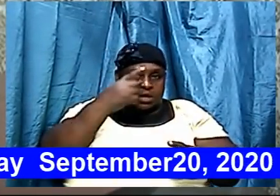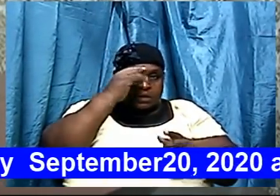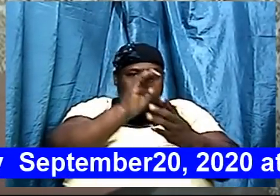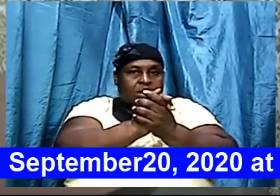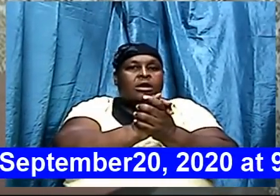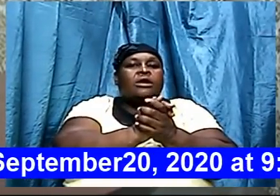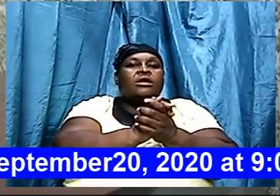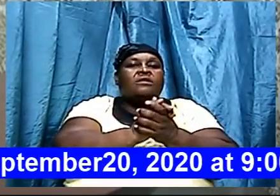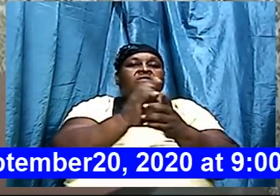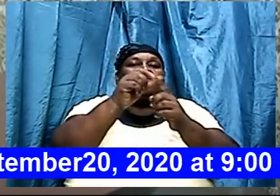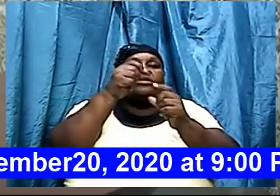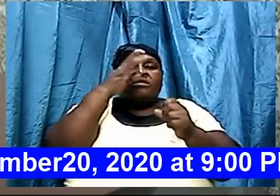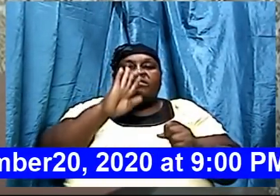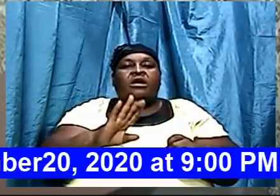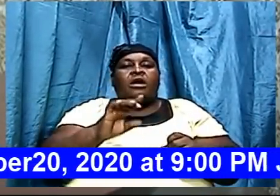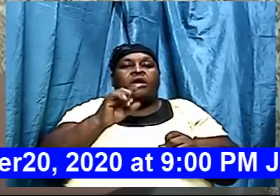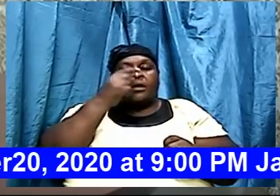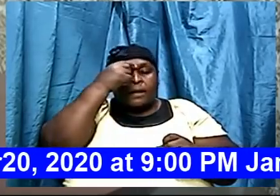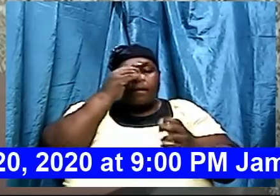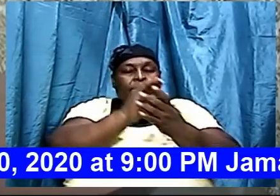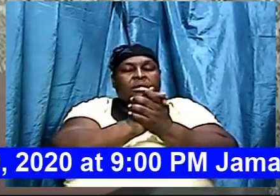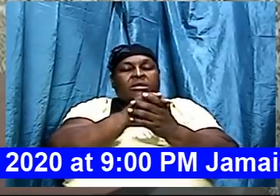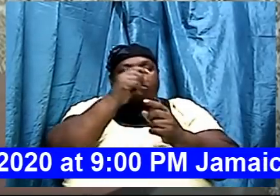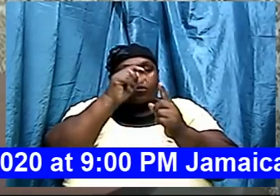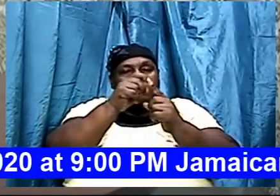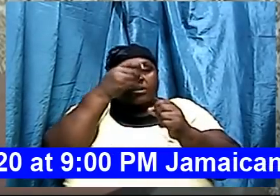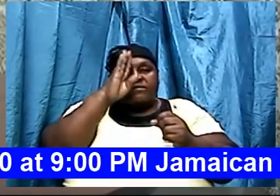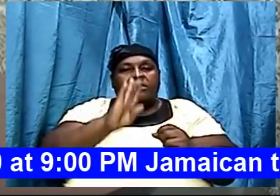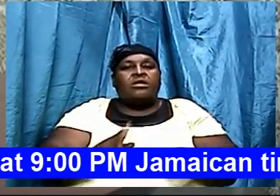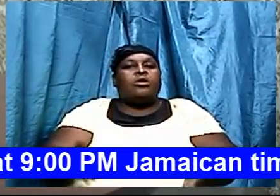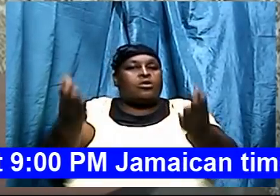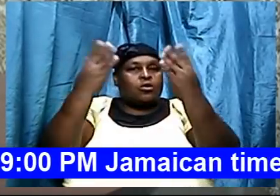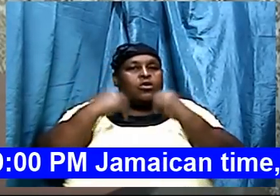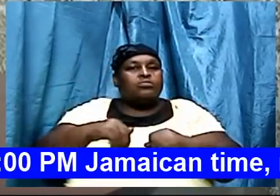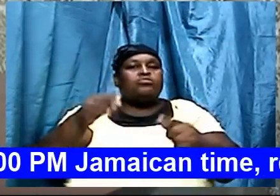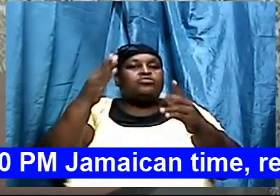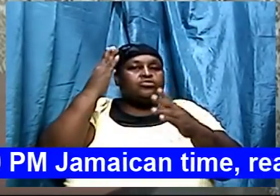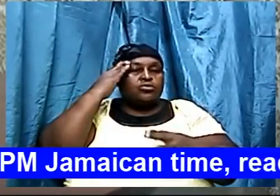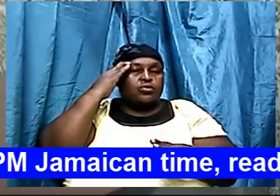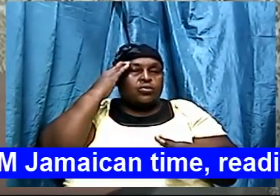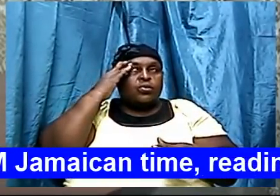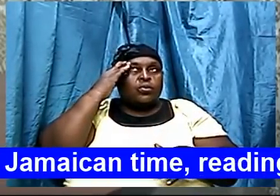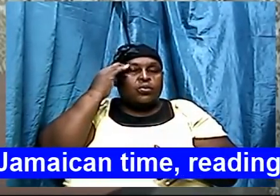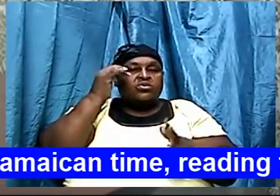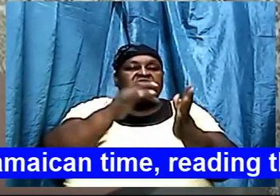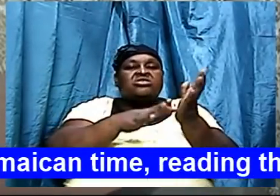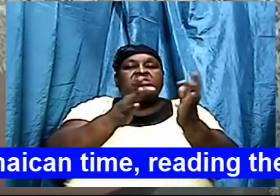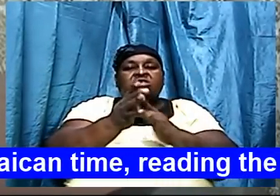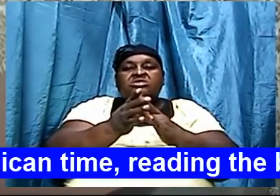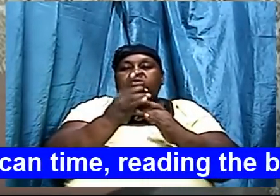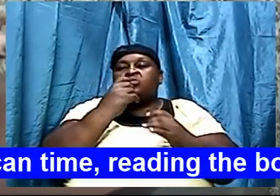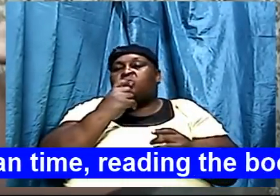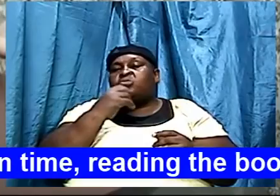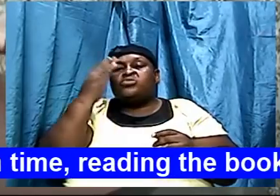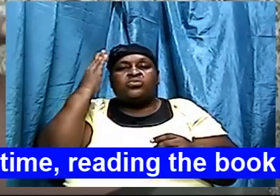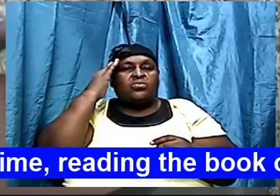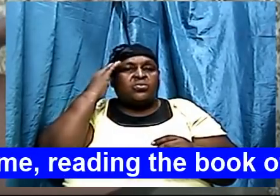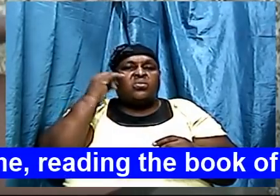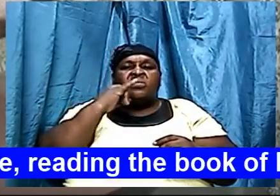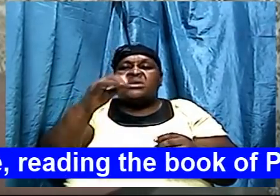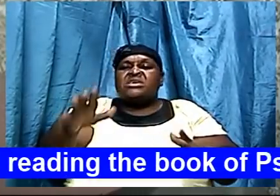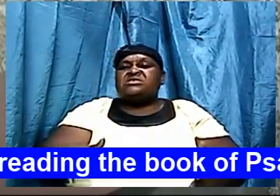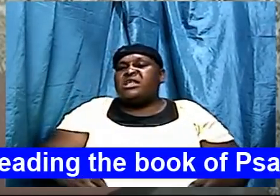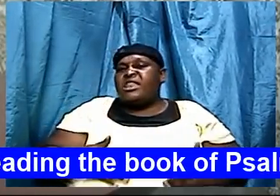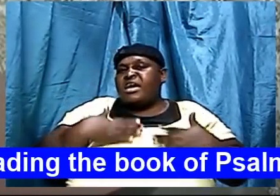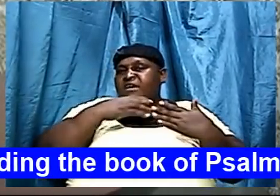believe the word of God and come to know him if you don't know him whom to know is life eternal and for those of us who are going